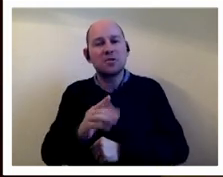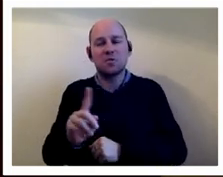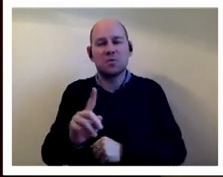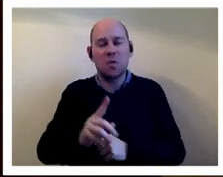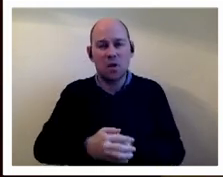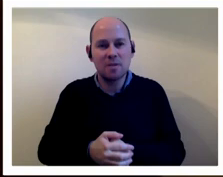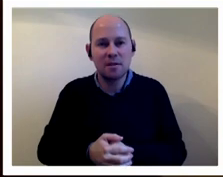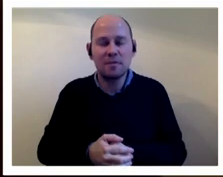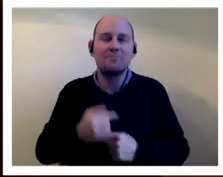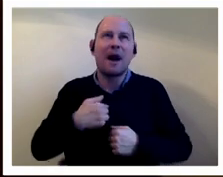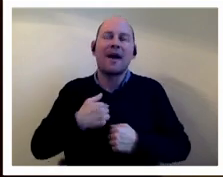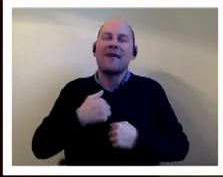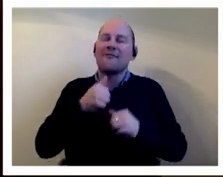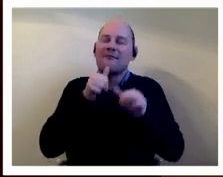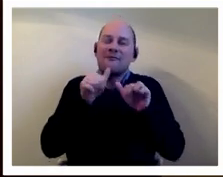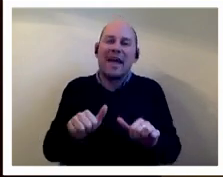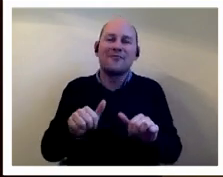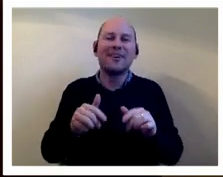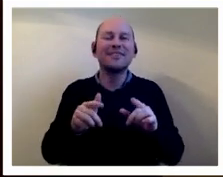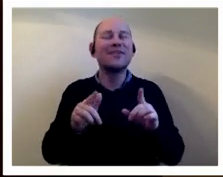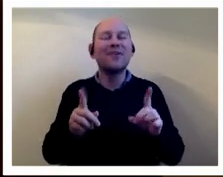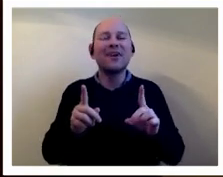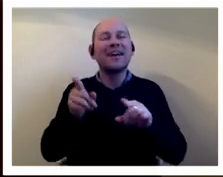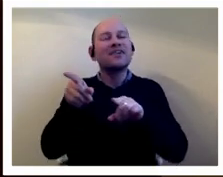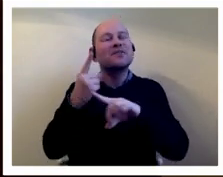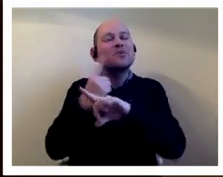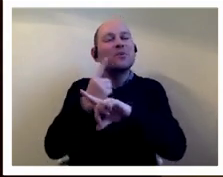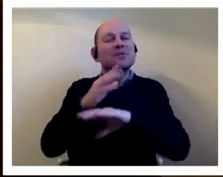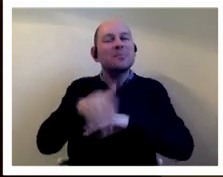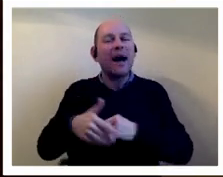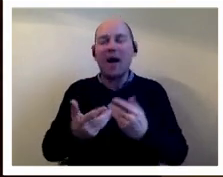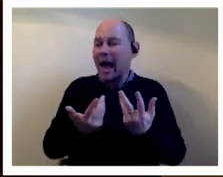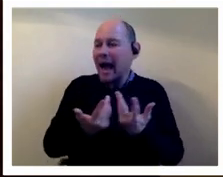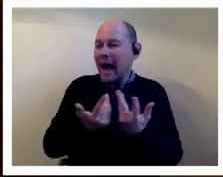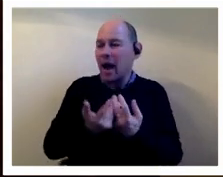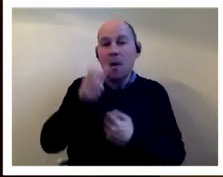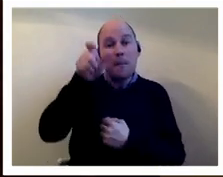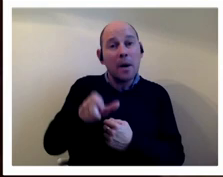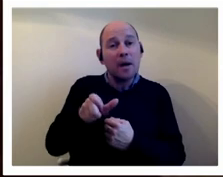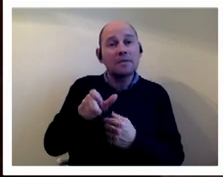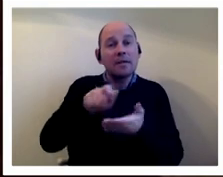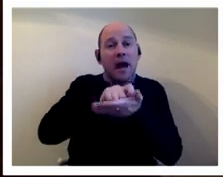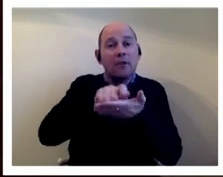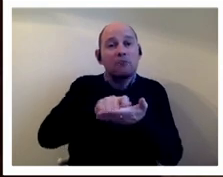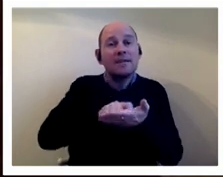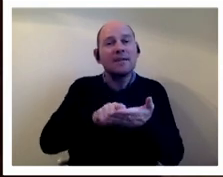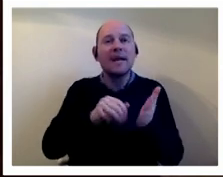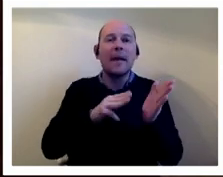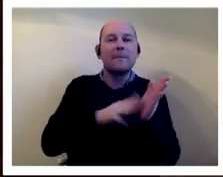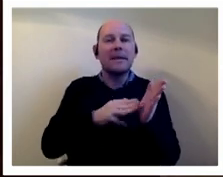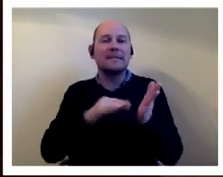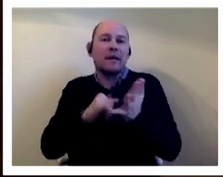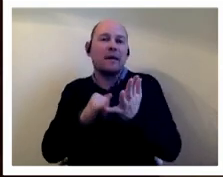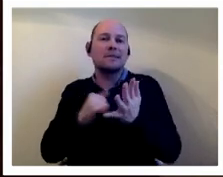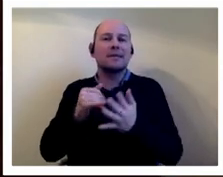my one of my favorite ones and sort of she talks about how somebody had written sue miss sanders is a lesbian on the blackboard